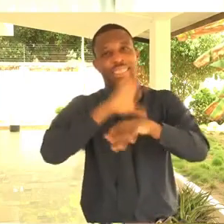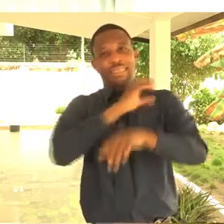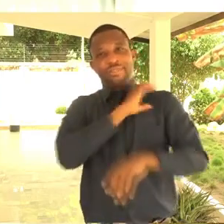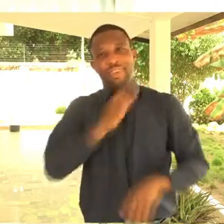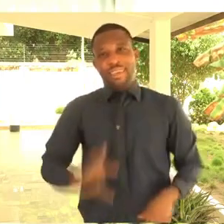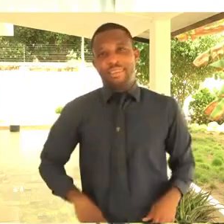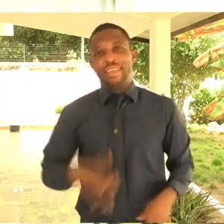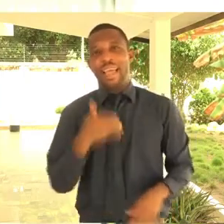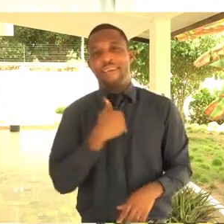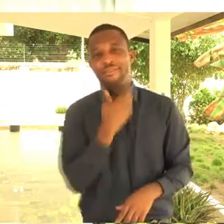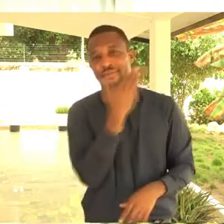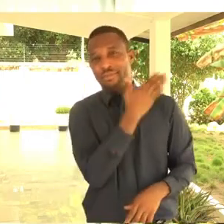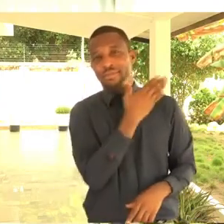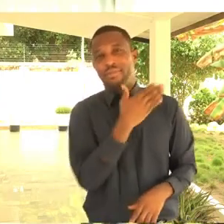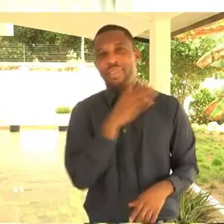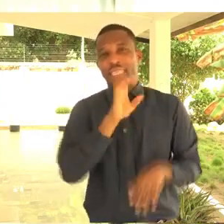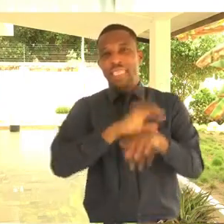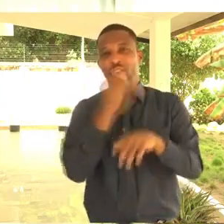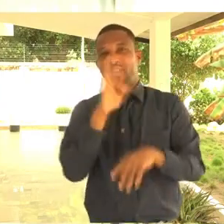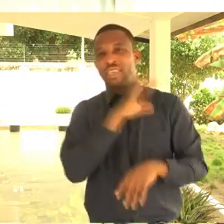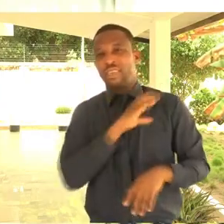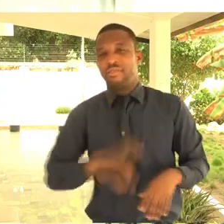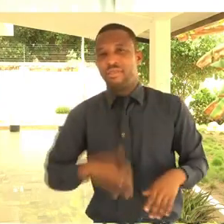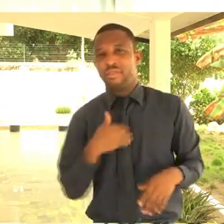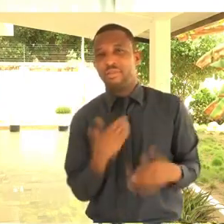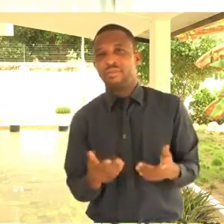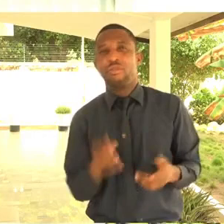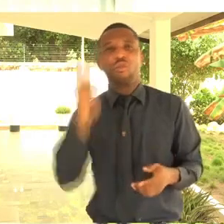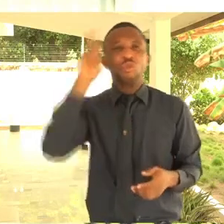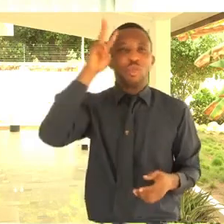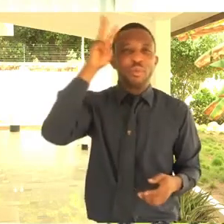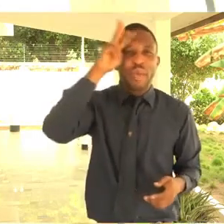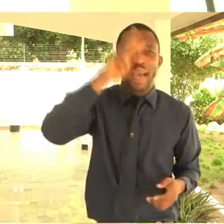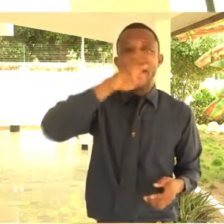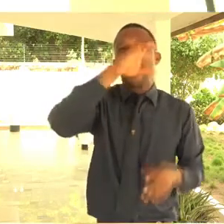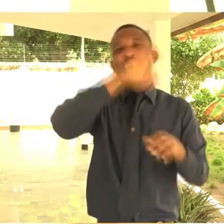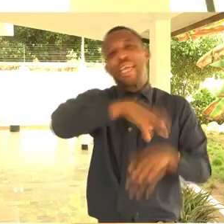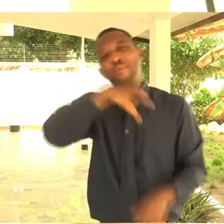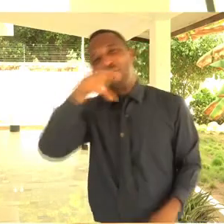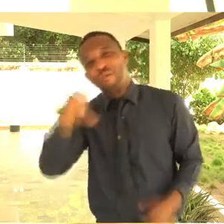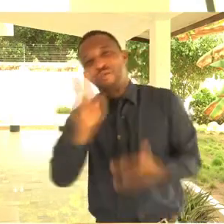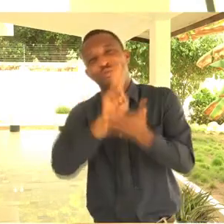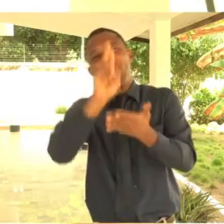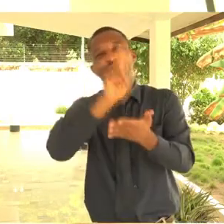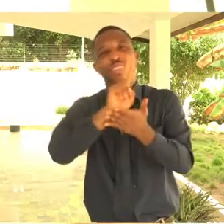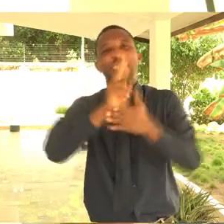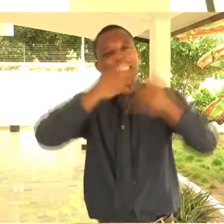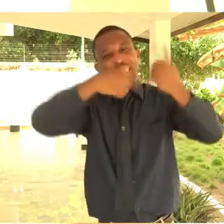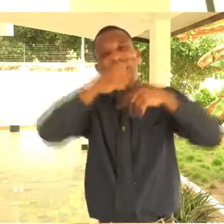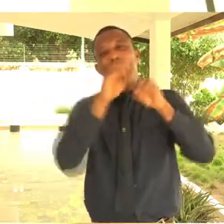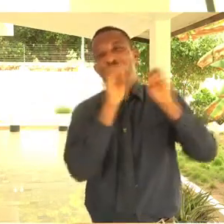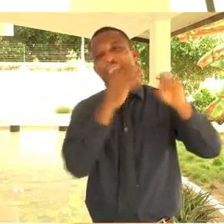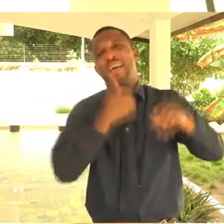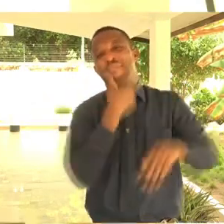They train sign language interpreters. They can go to North Florida University. They can go to Winnie Biden. They can go to UCC to